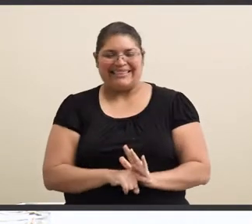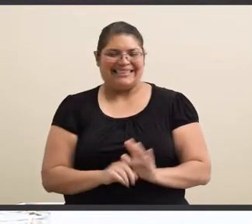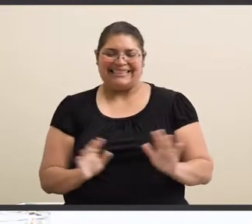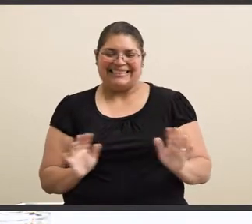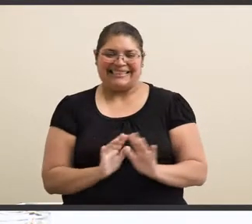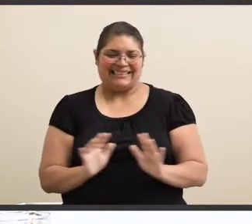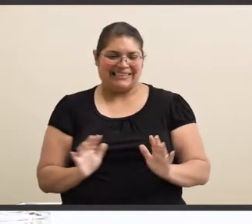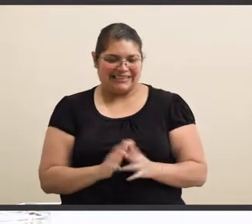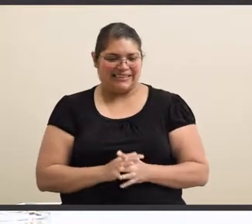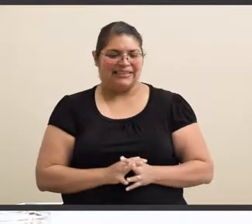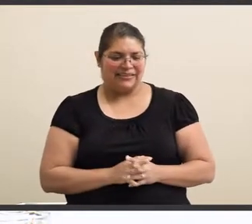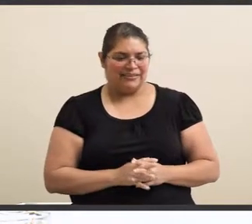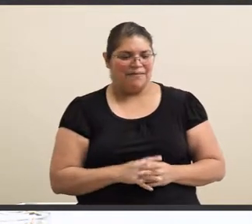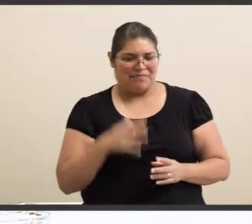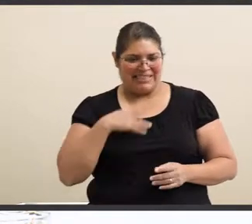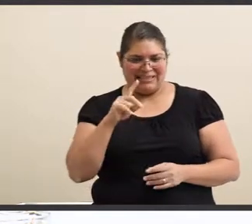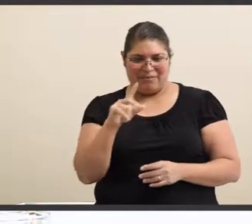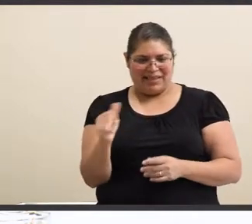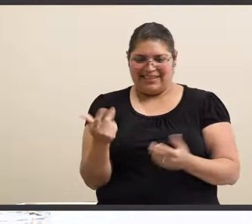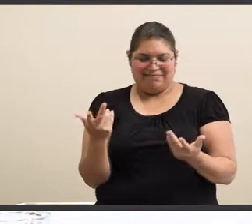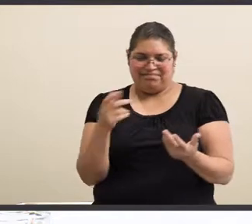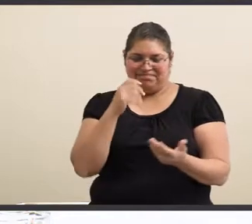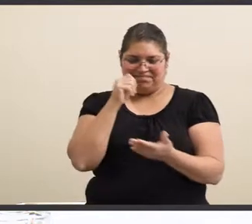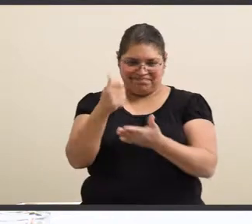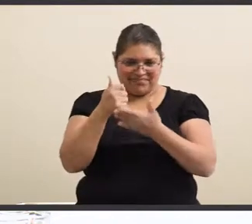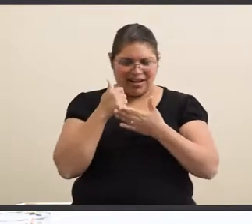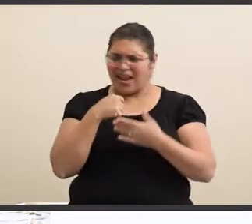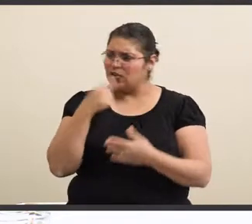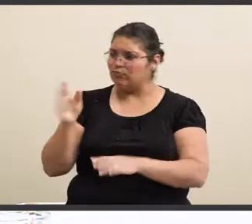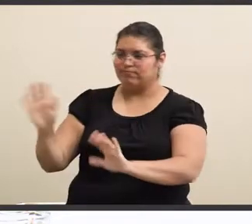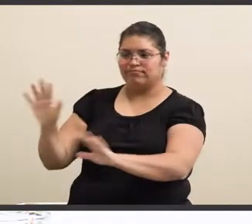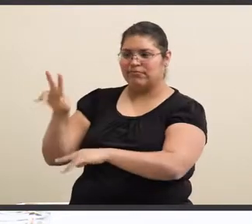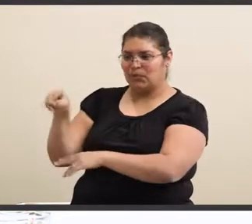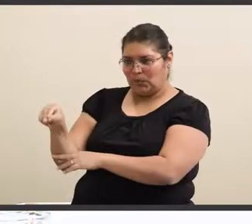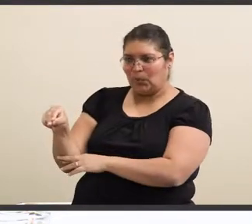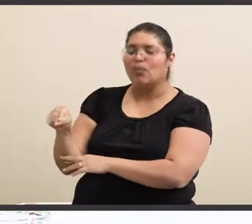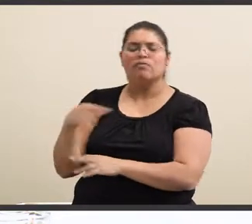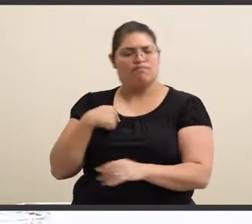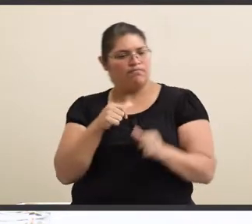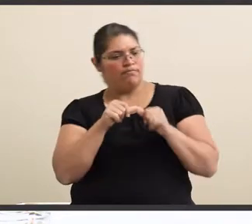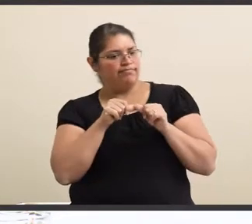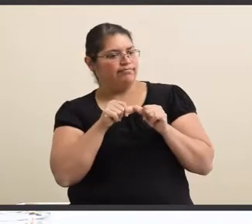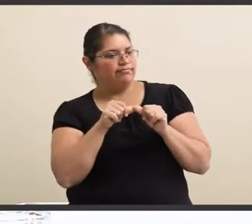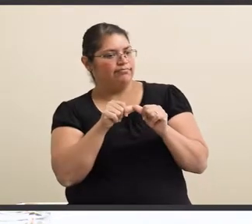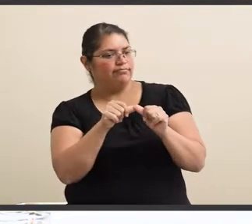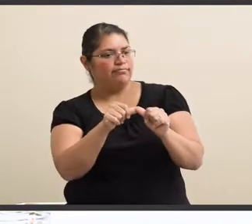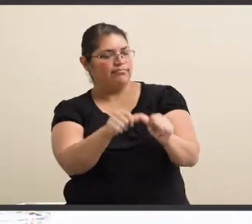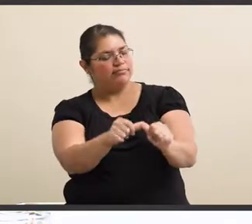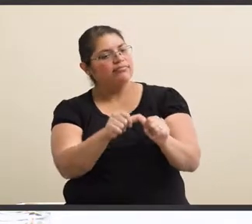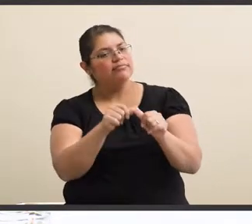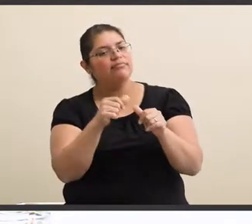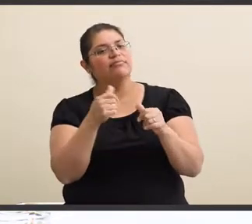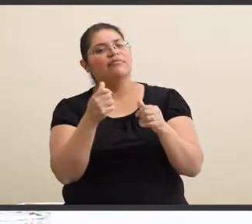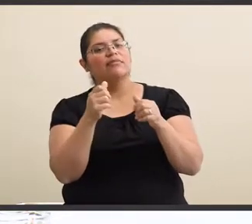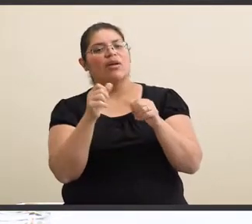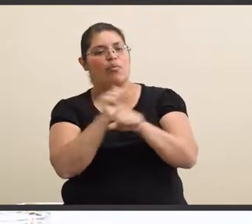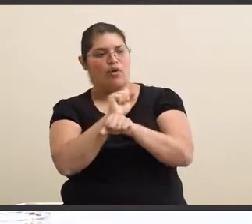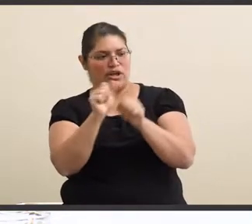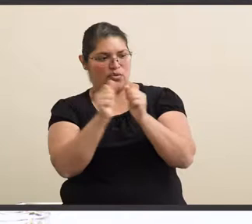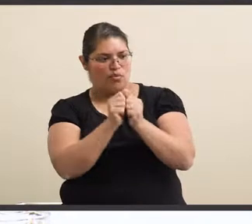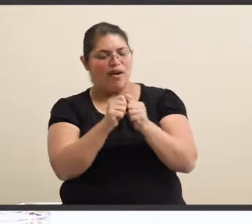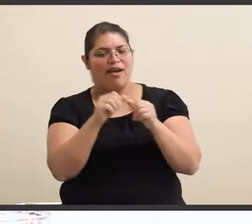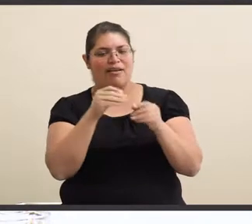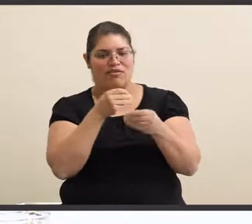is against. I told him no. So I continued working with the disability